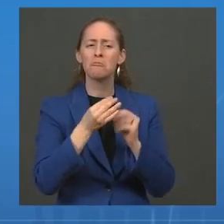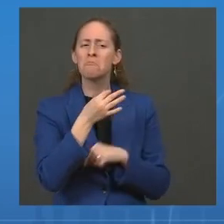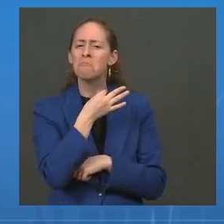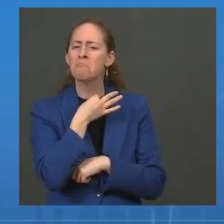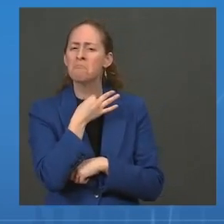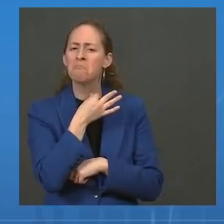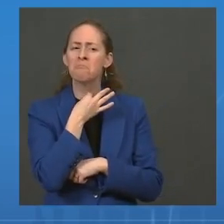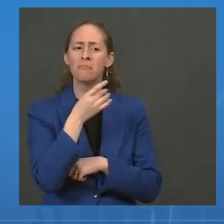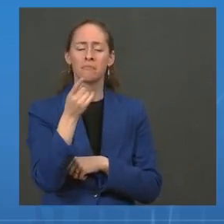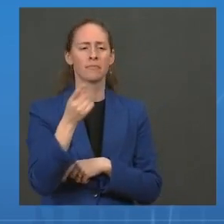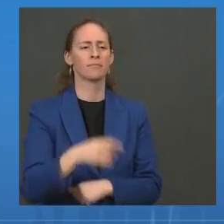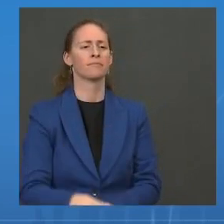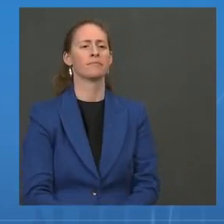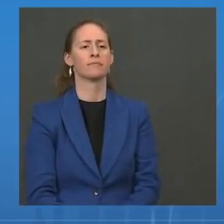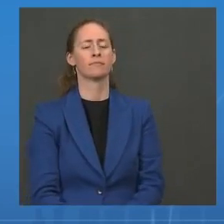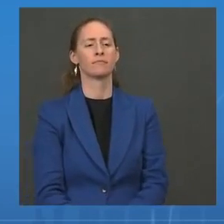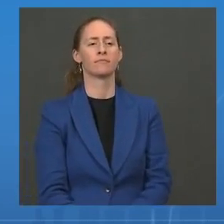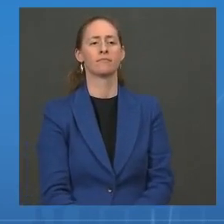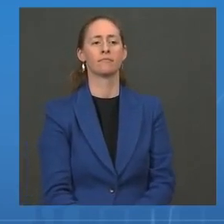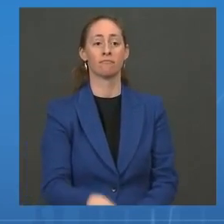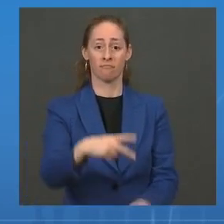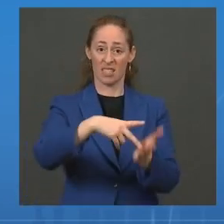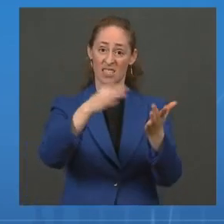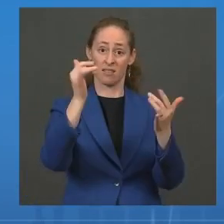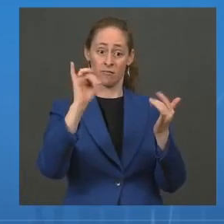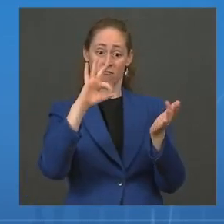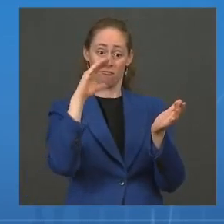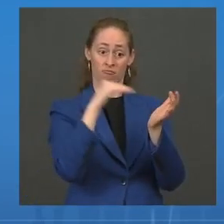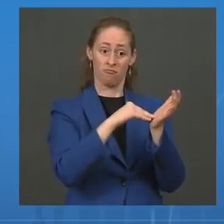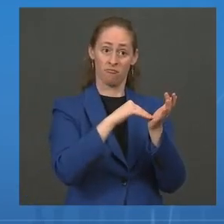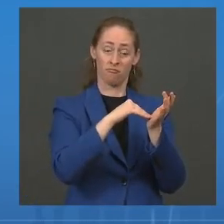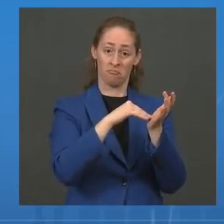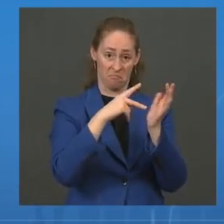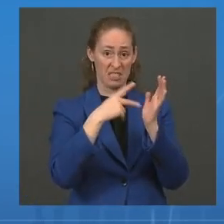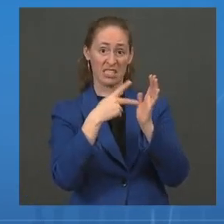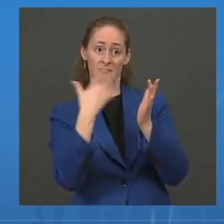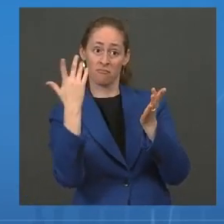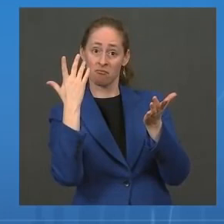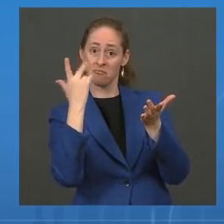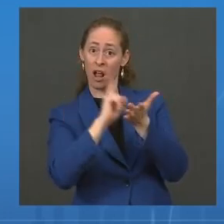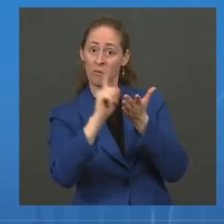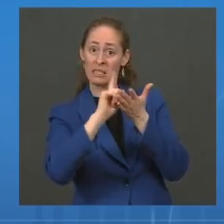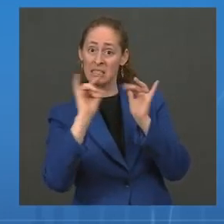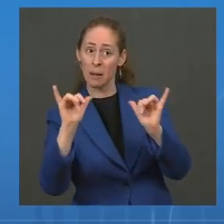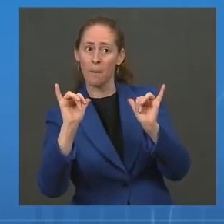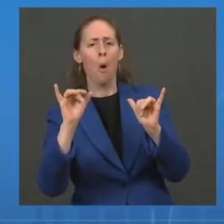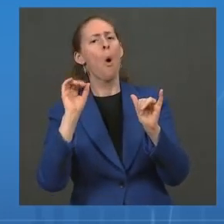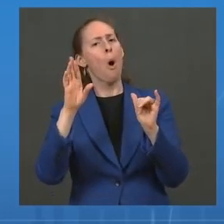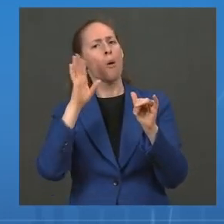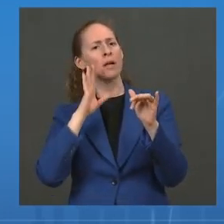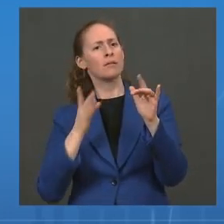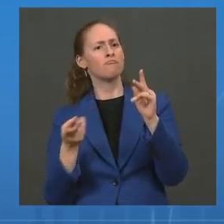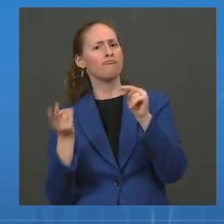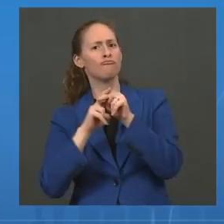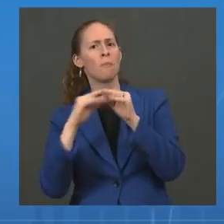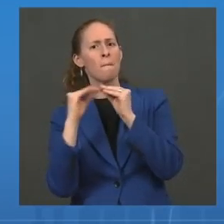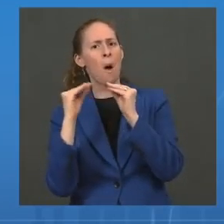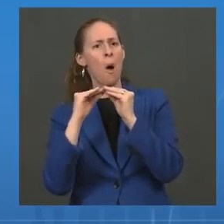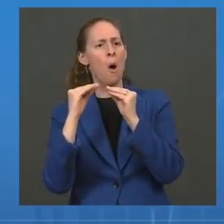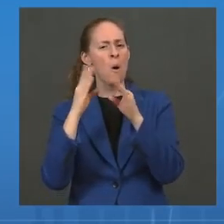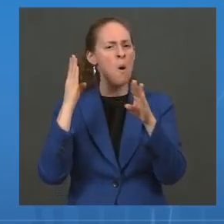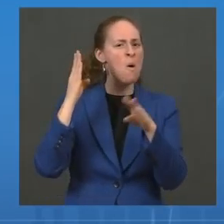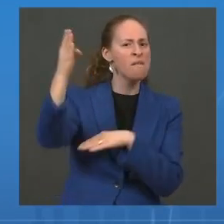900,000 in a week pace to accelerate? Or, you know, is that what we should be expecting from here through, you know,